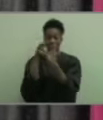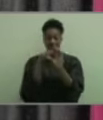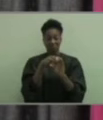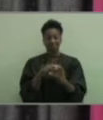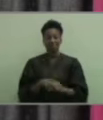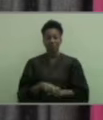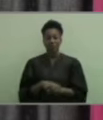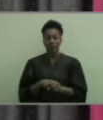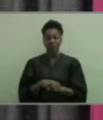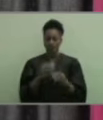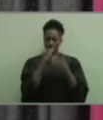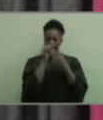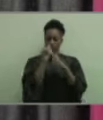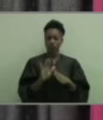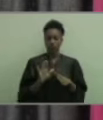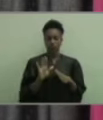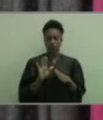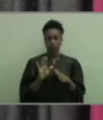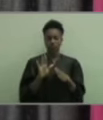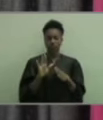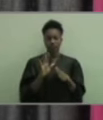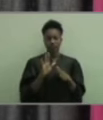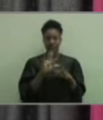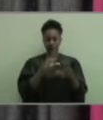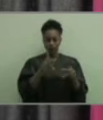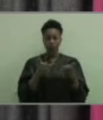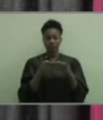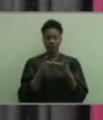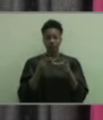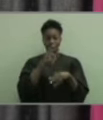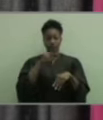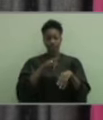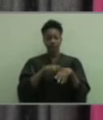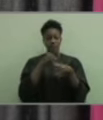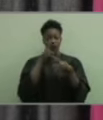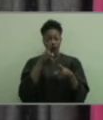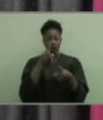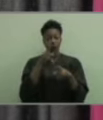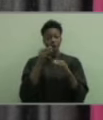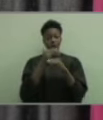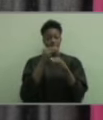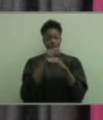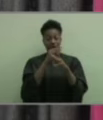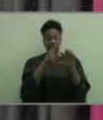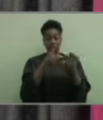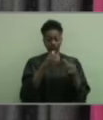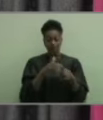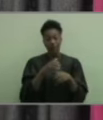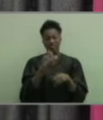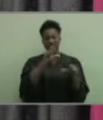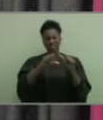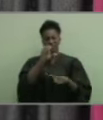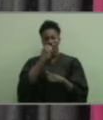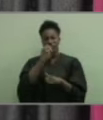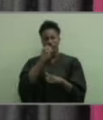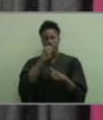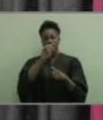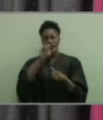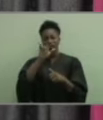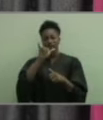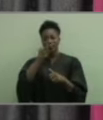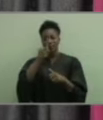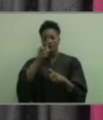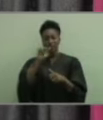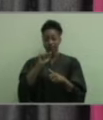has served in leadership positions for the National Honor Society, Math Club, and the Science Olympiad team. He was a member of the